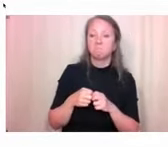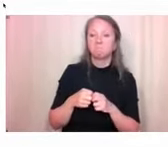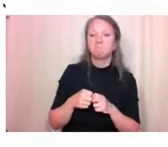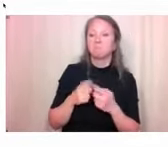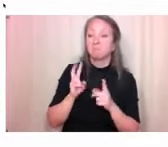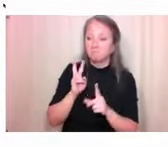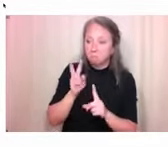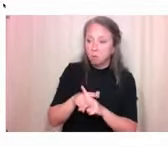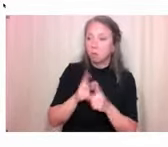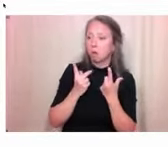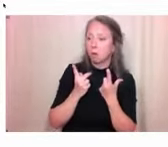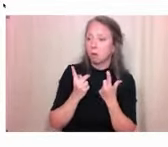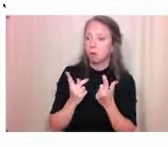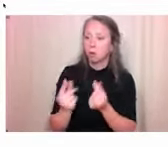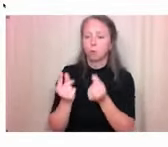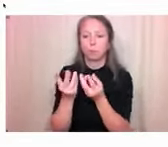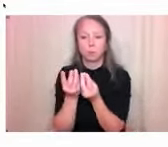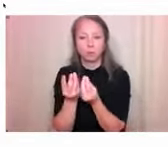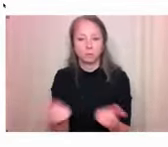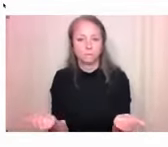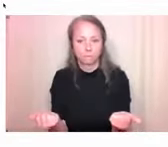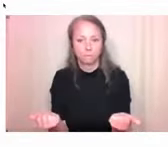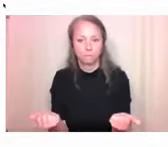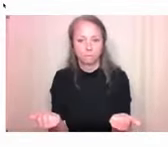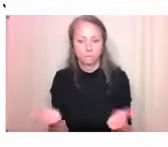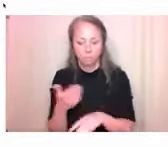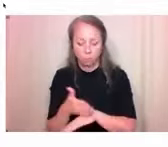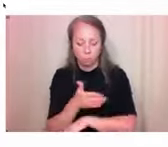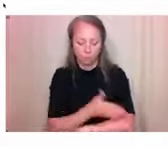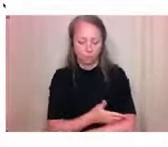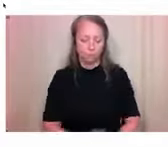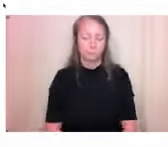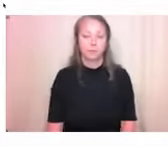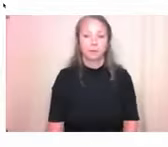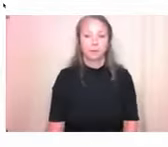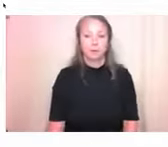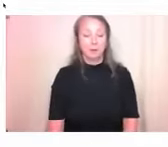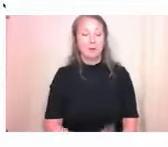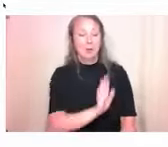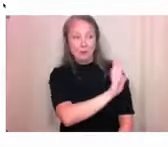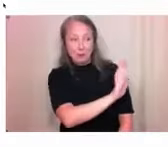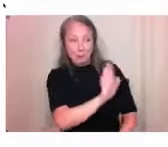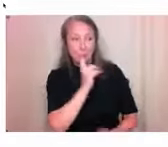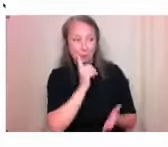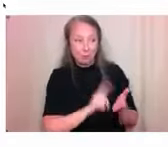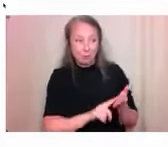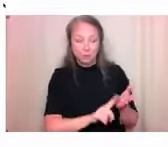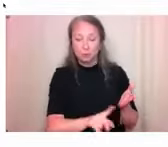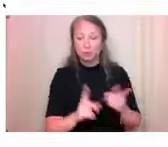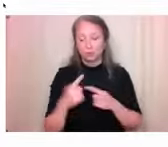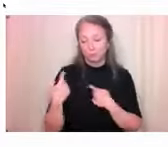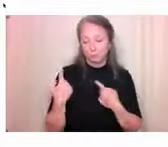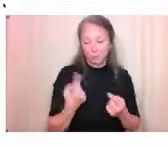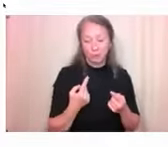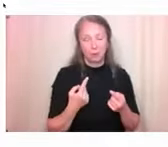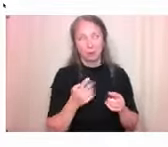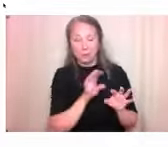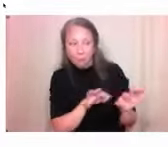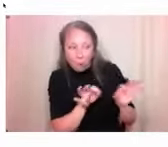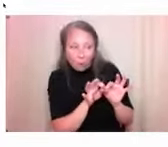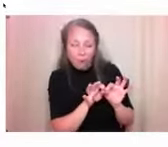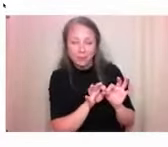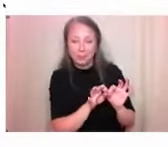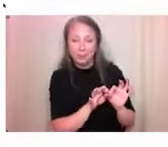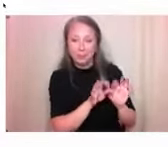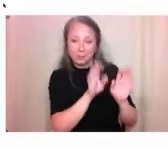So with all of the research that you're doing, because it's all really important and it's all really great. Great. If you can't tell, it's very